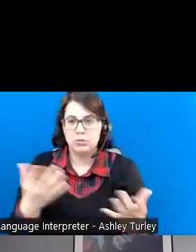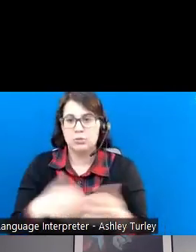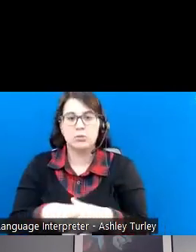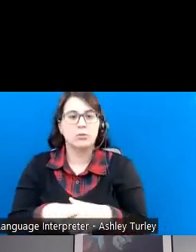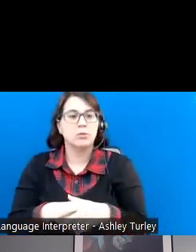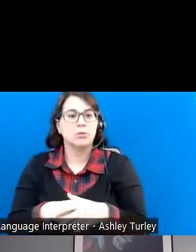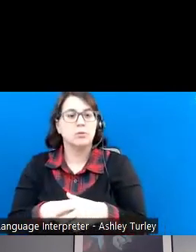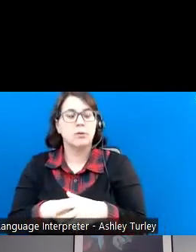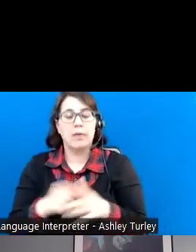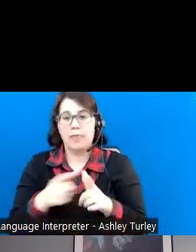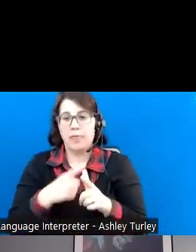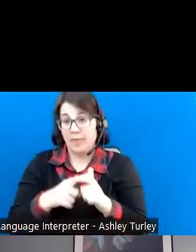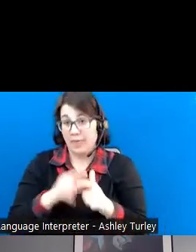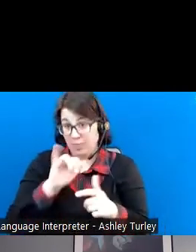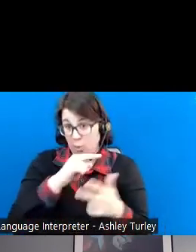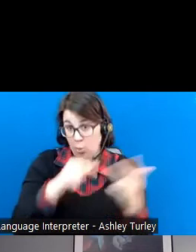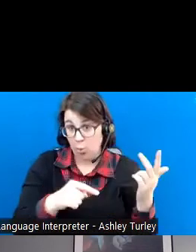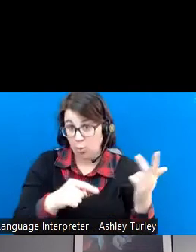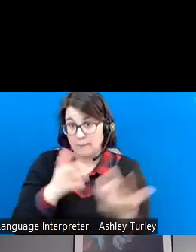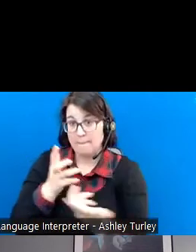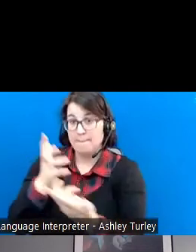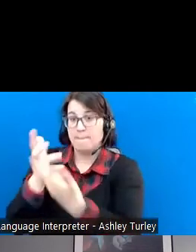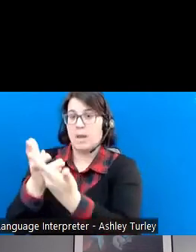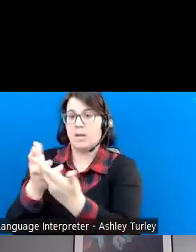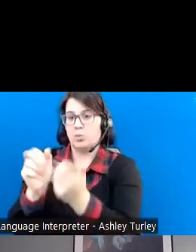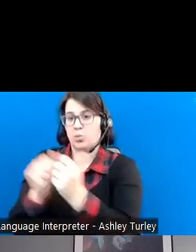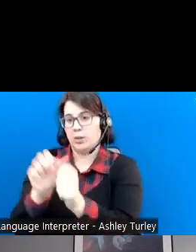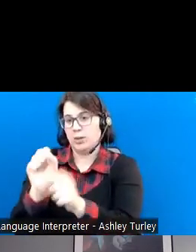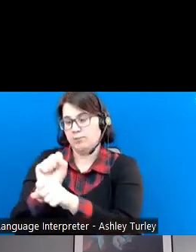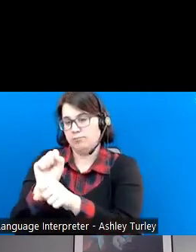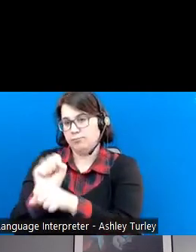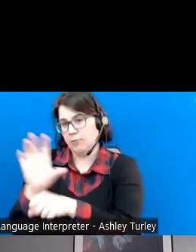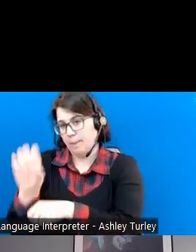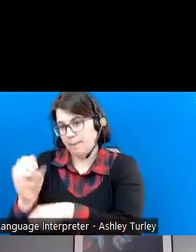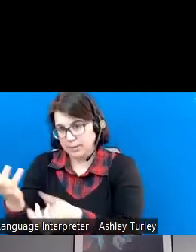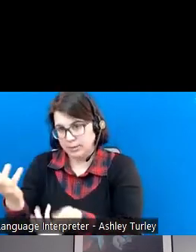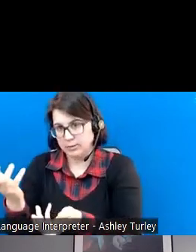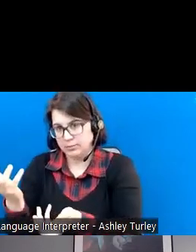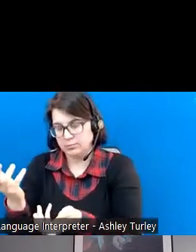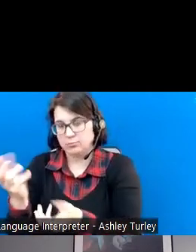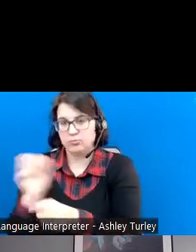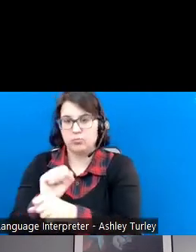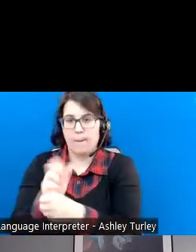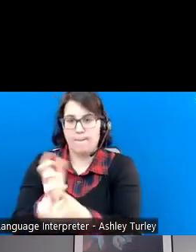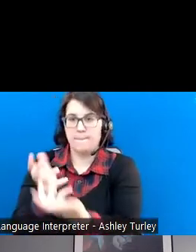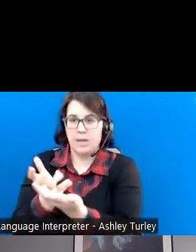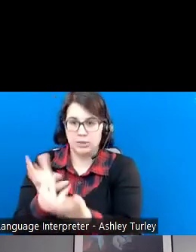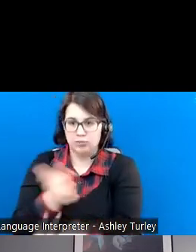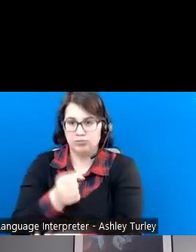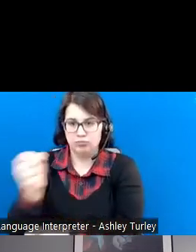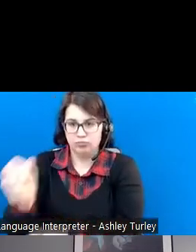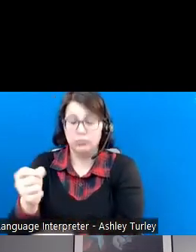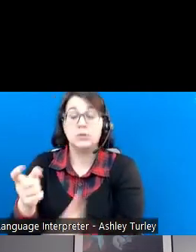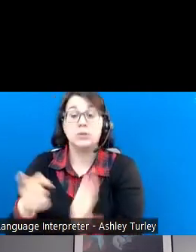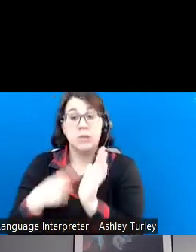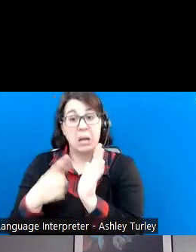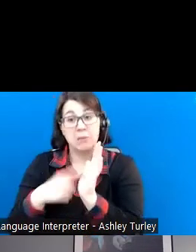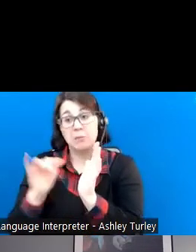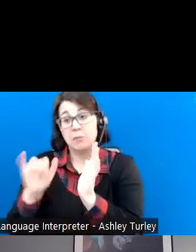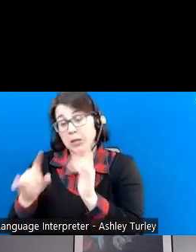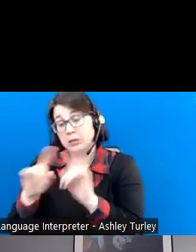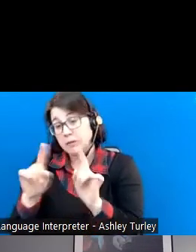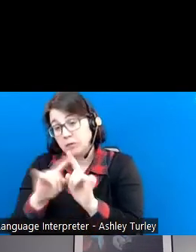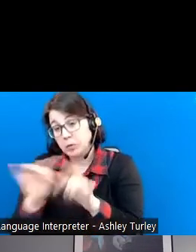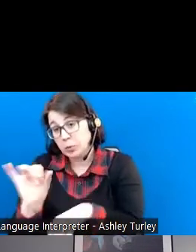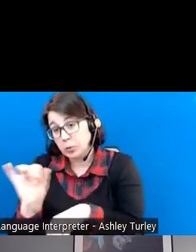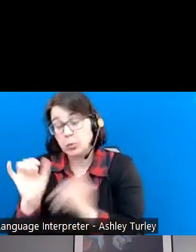trying to match that up with an employer in their local community for a job matching. And sometimes that can be a little bit different too. You know, we